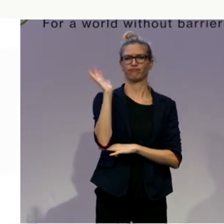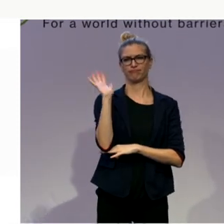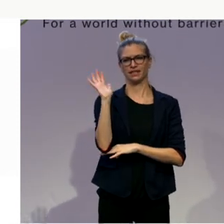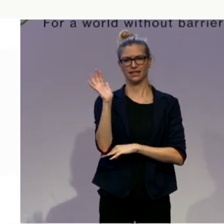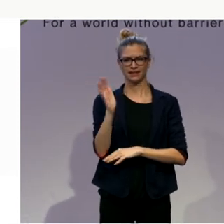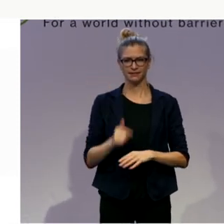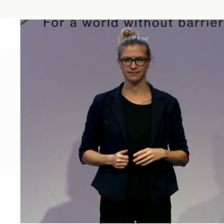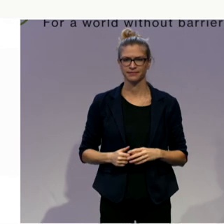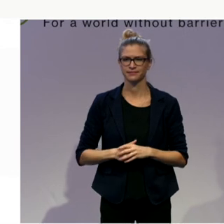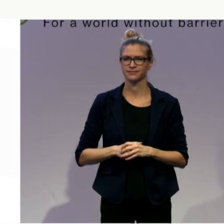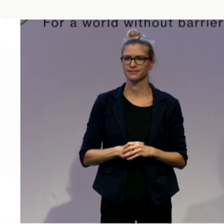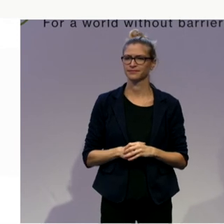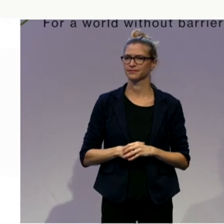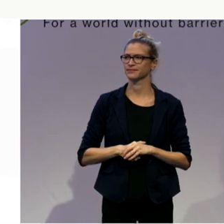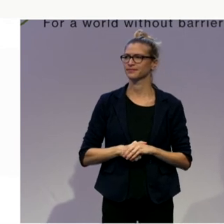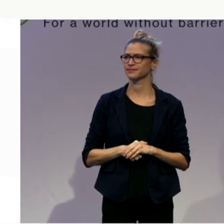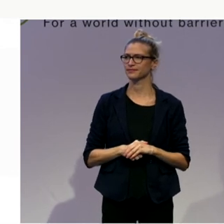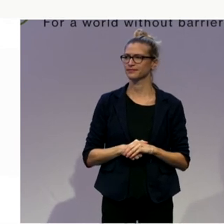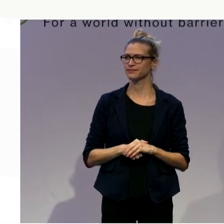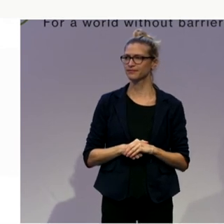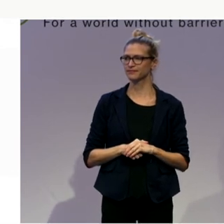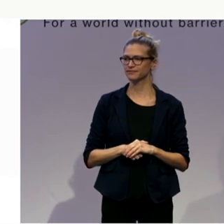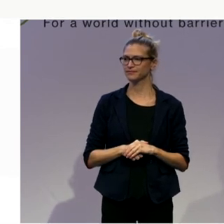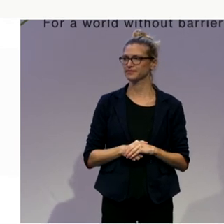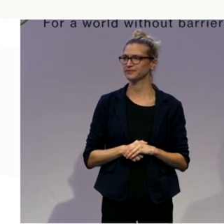Thanks a lot. Thanks a lot. Thank you.